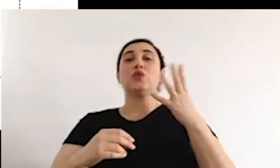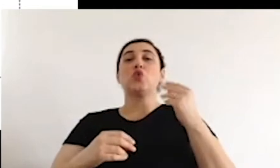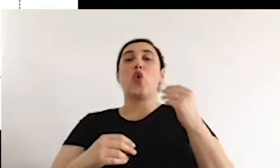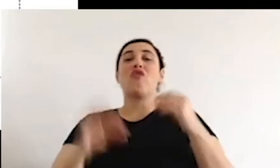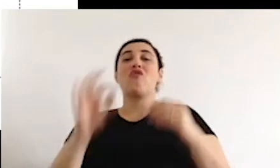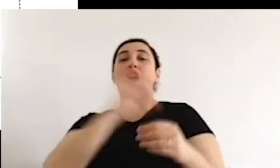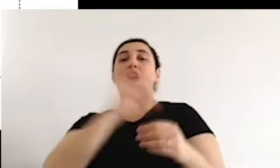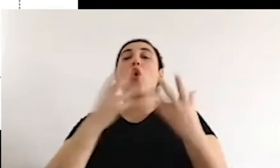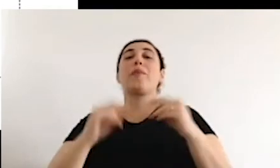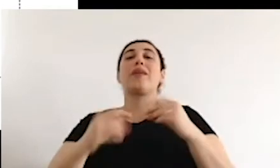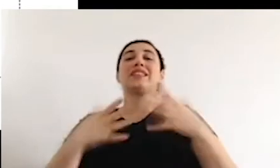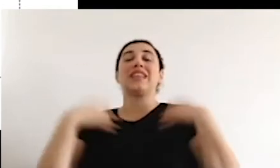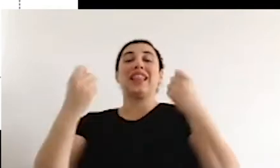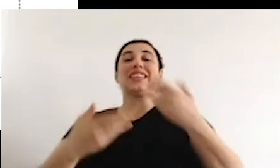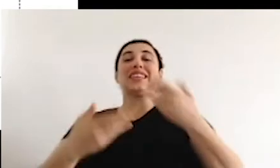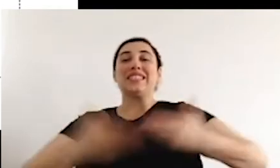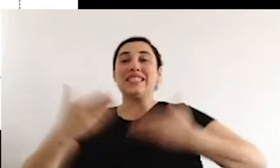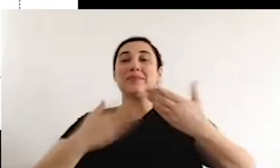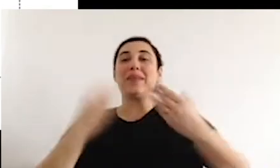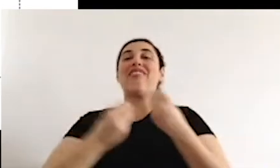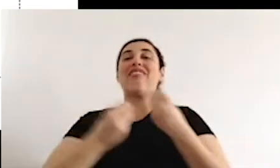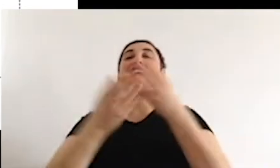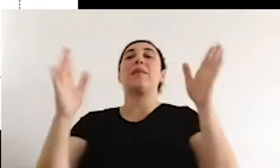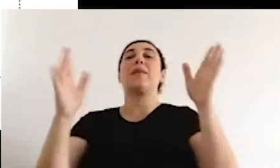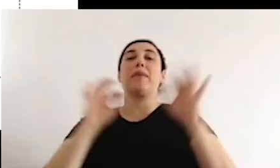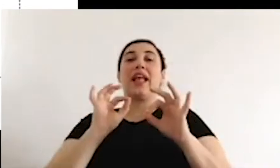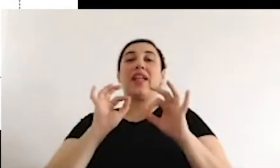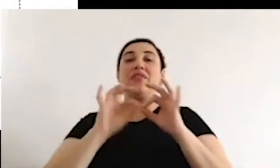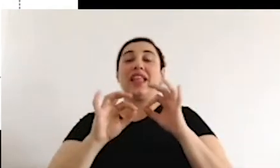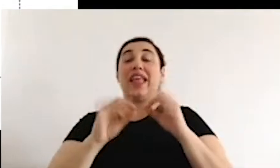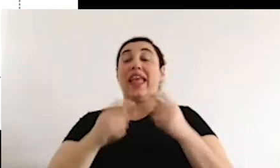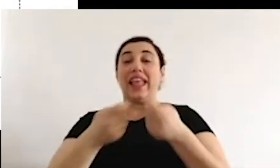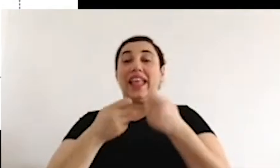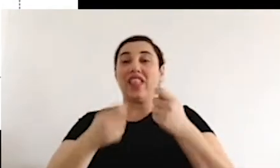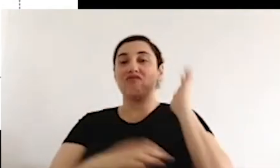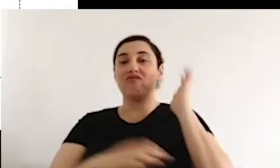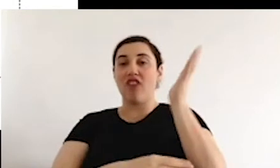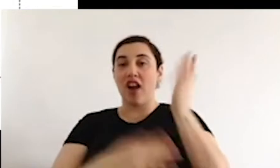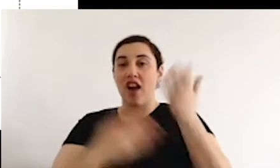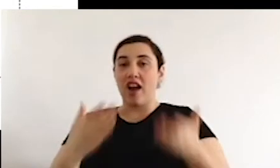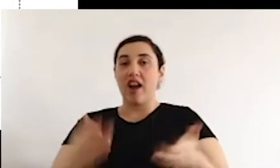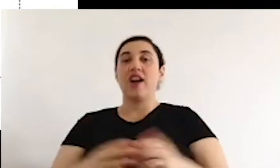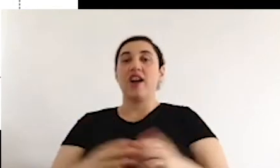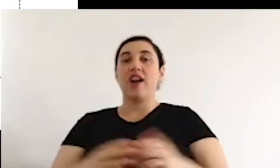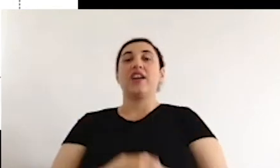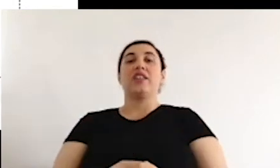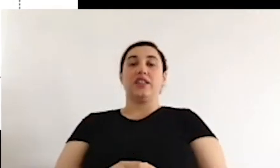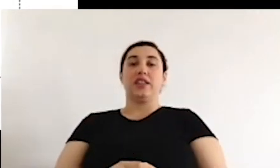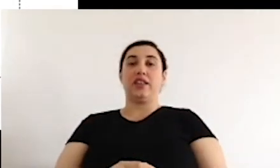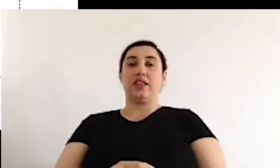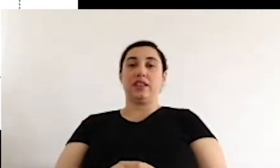But then there are, for instance, health services that are not provided effectively.